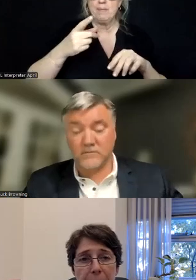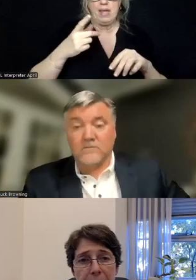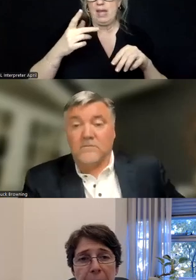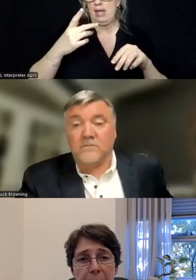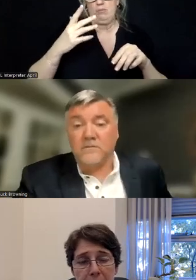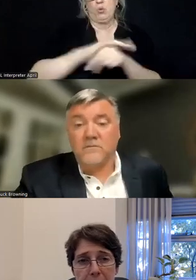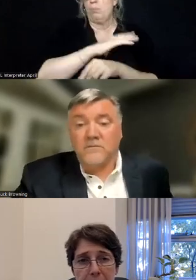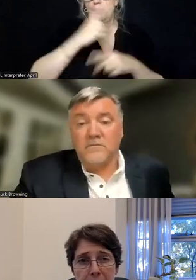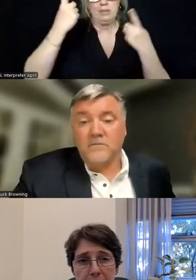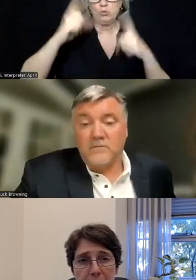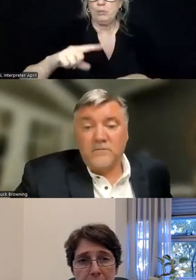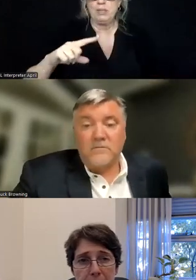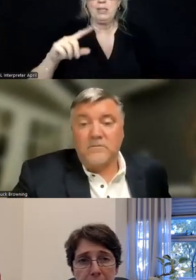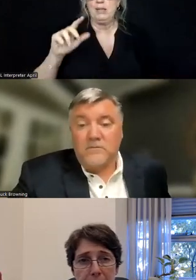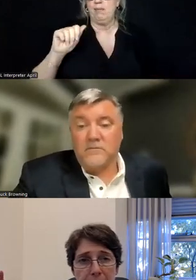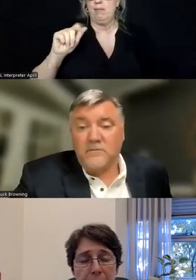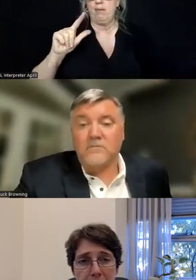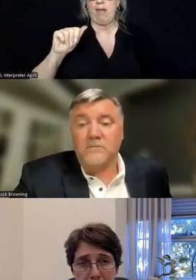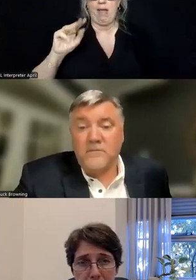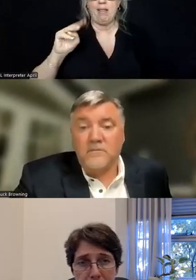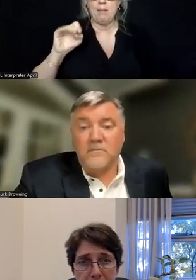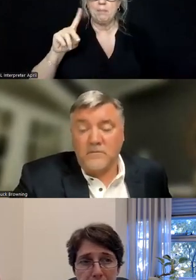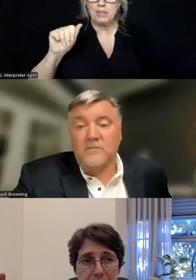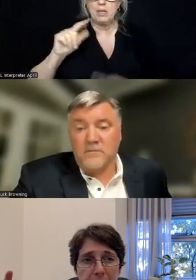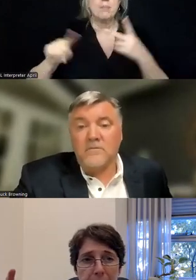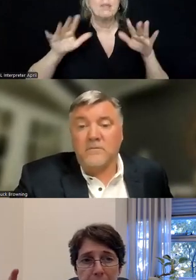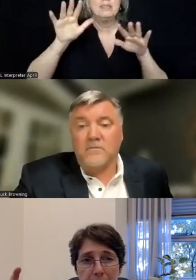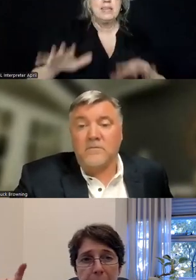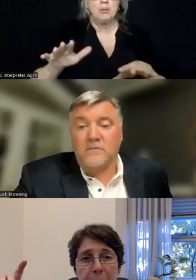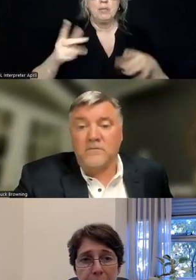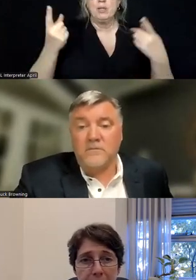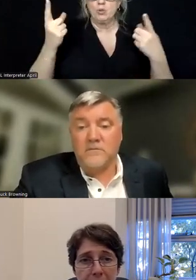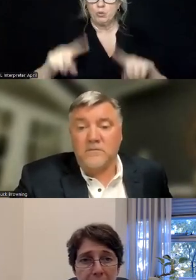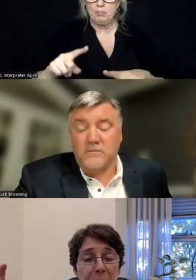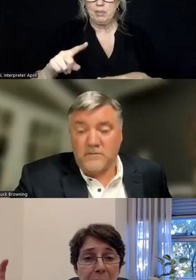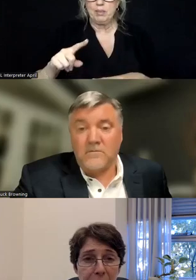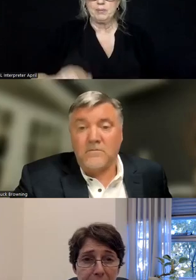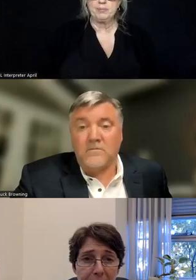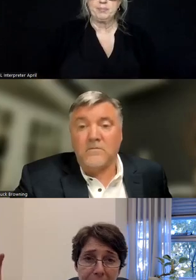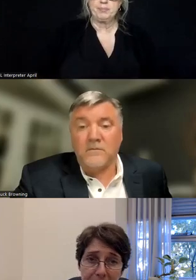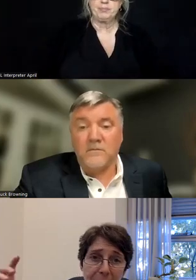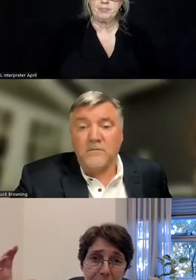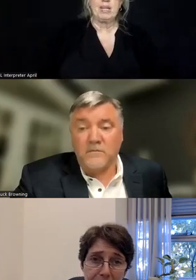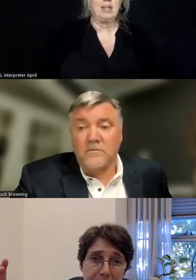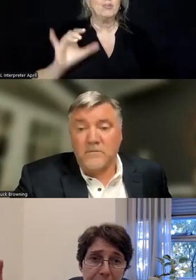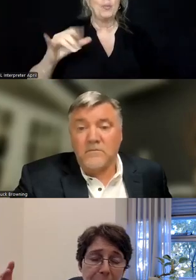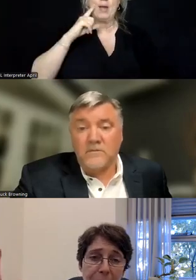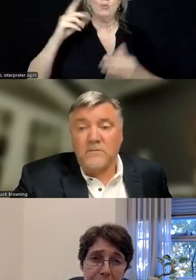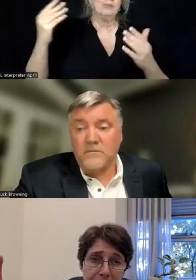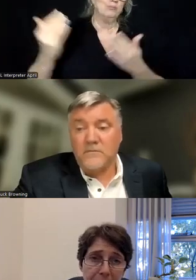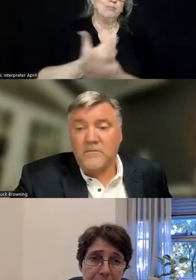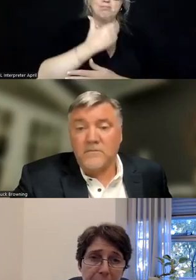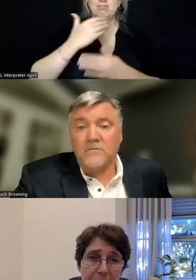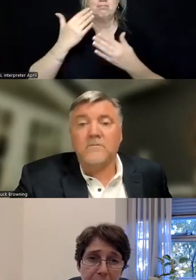in the Alameda settlement agreement, and that it was somewhat groundbreaking in that there are